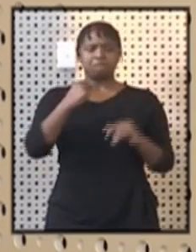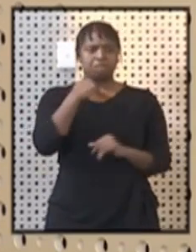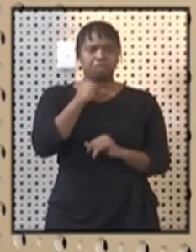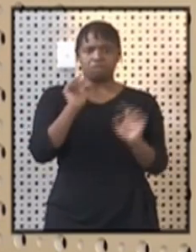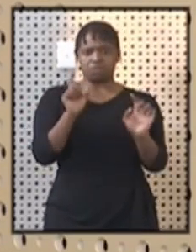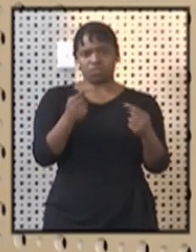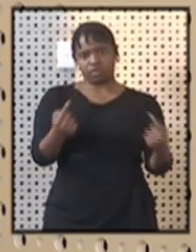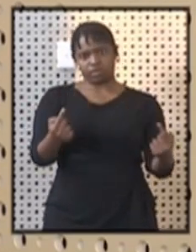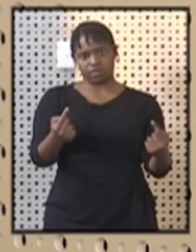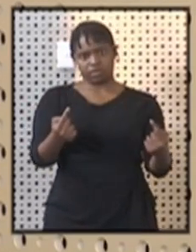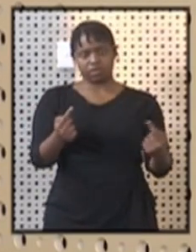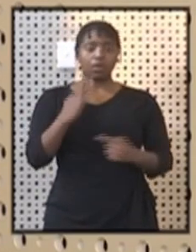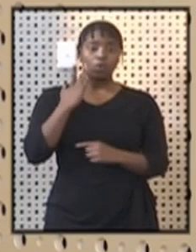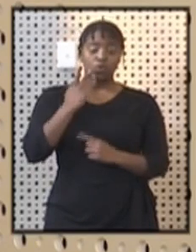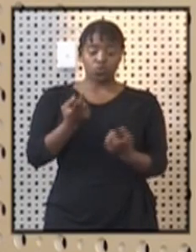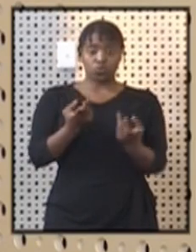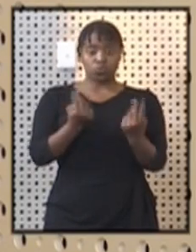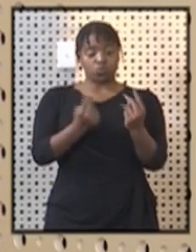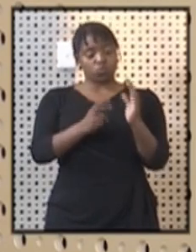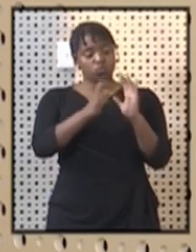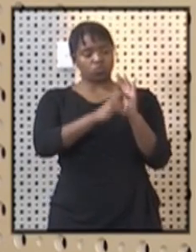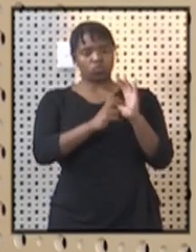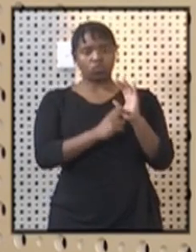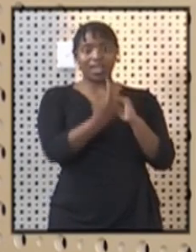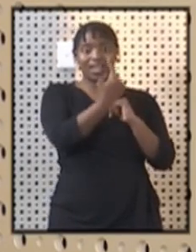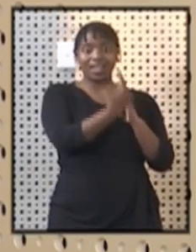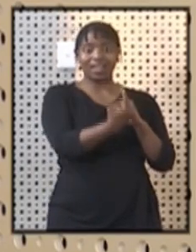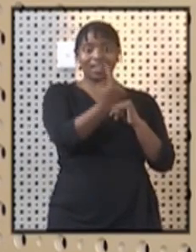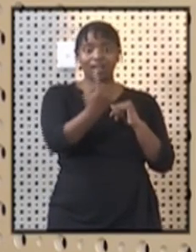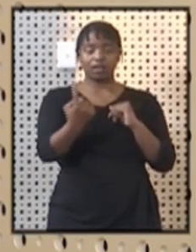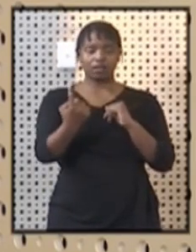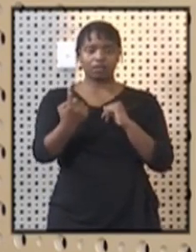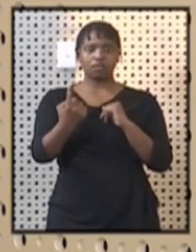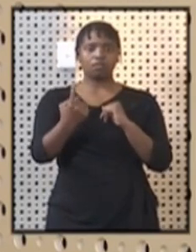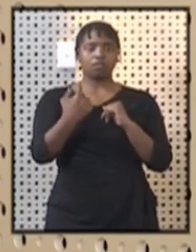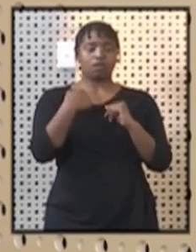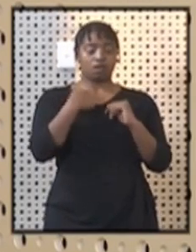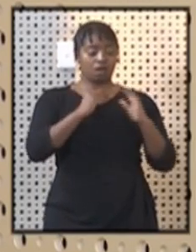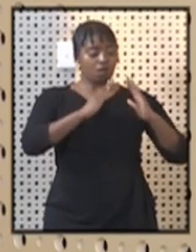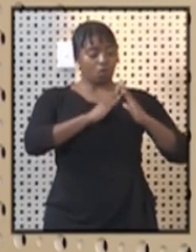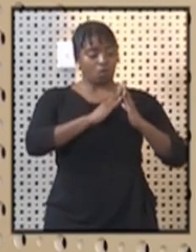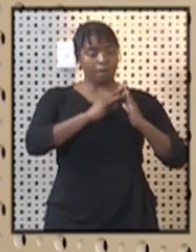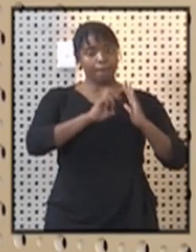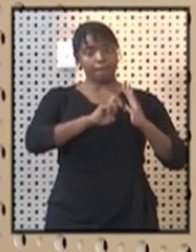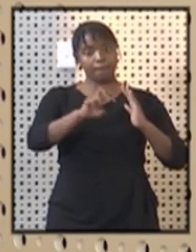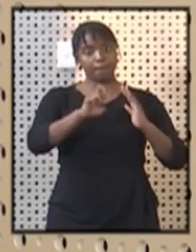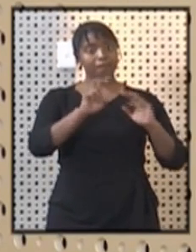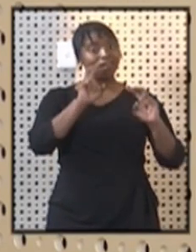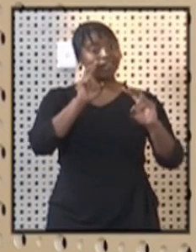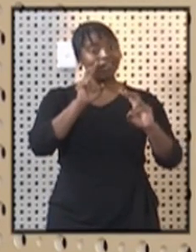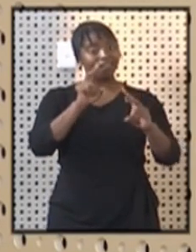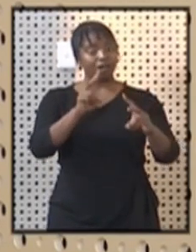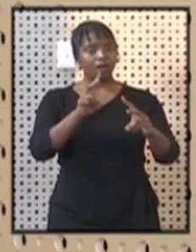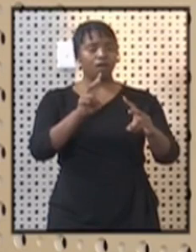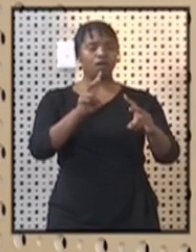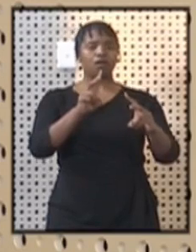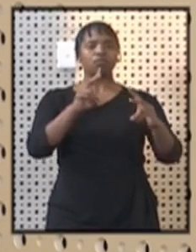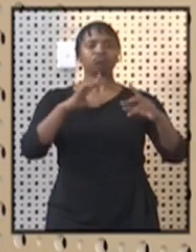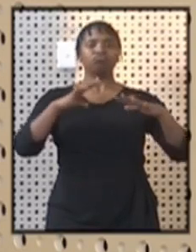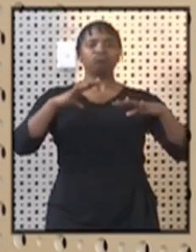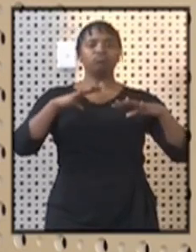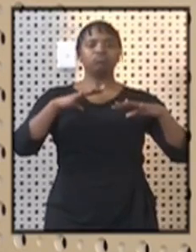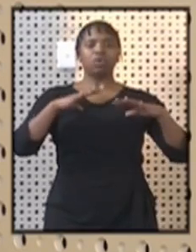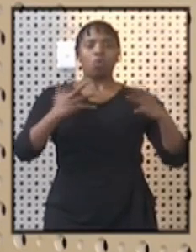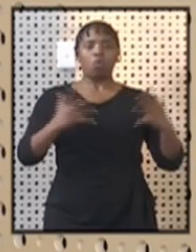After the release of the new regulations, individuals will be permitted to leave their homes for leisure purposes within their